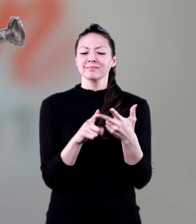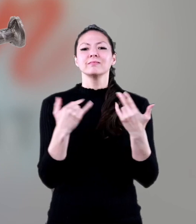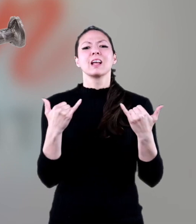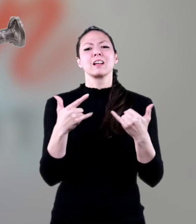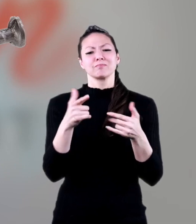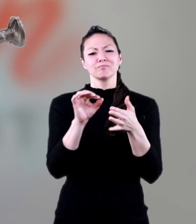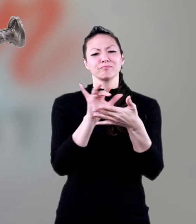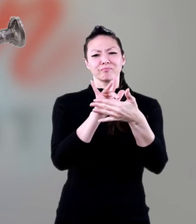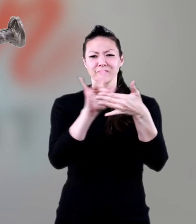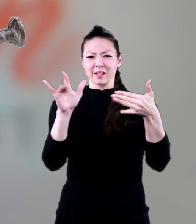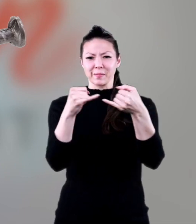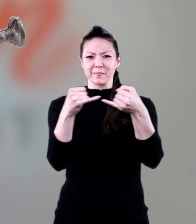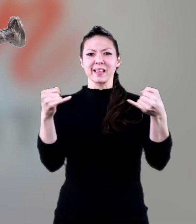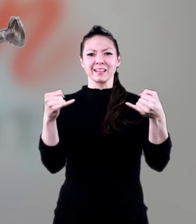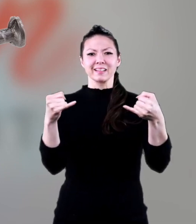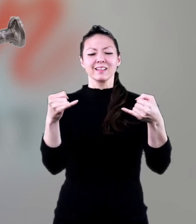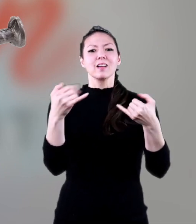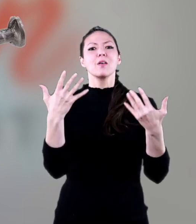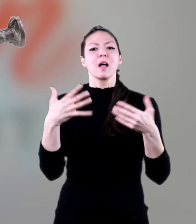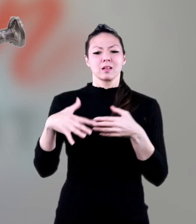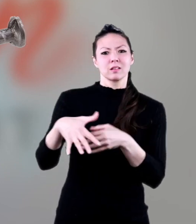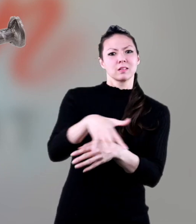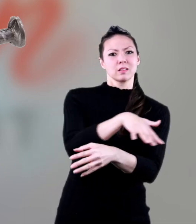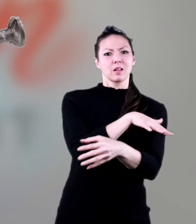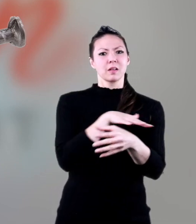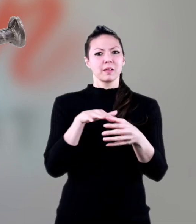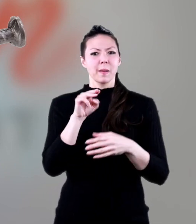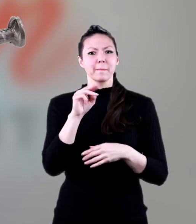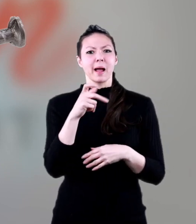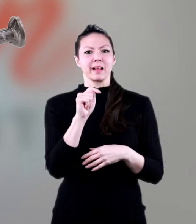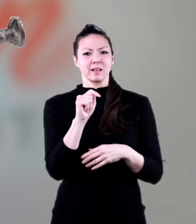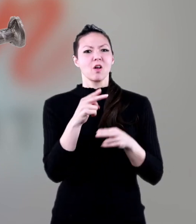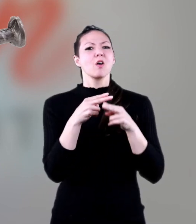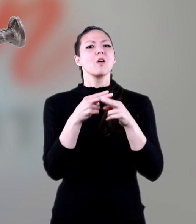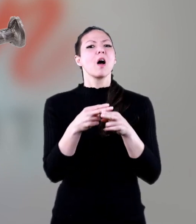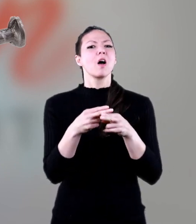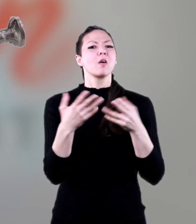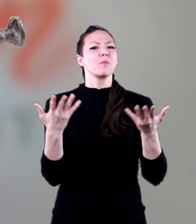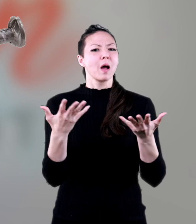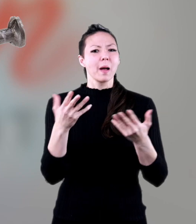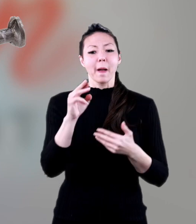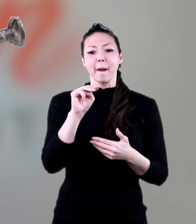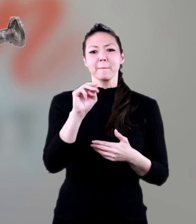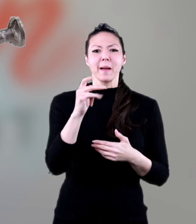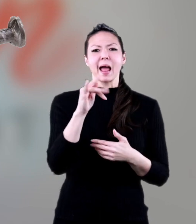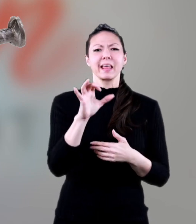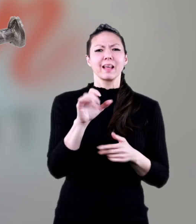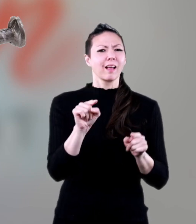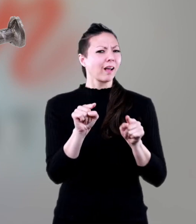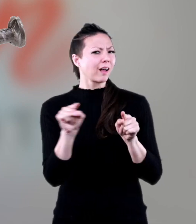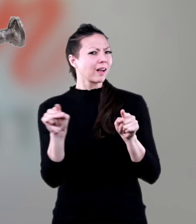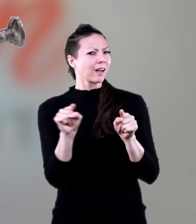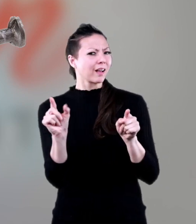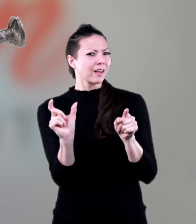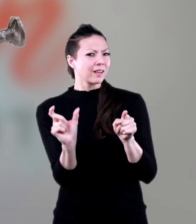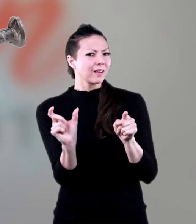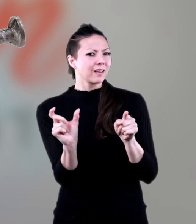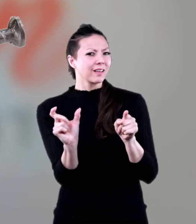Fill in the blank. The area surrounding a magnet is called a magnetic blank.